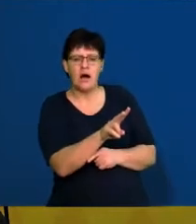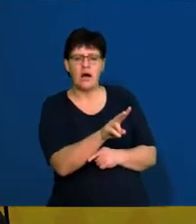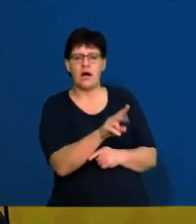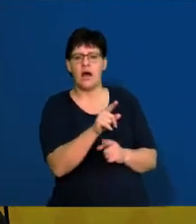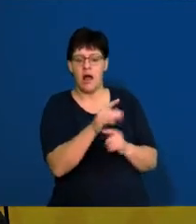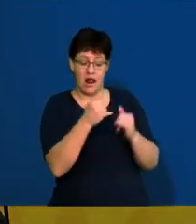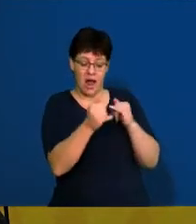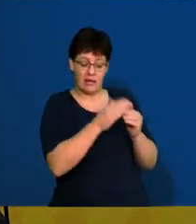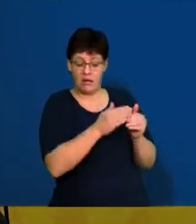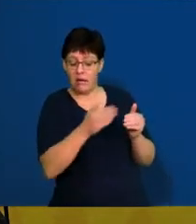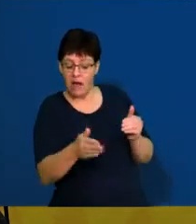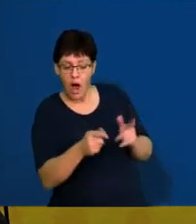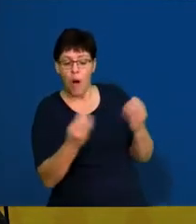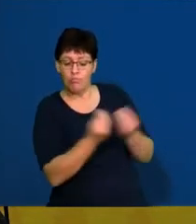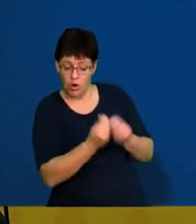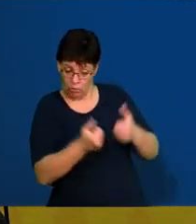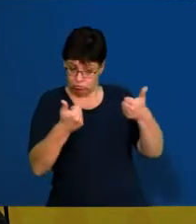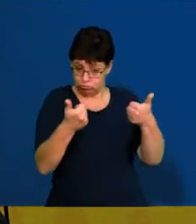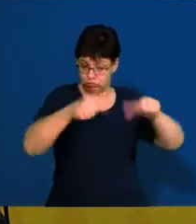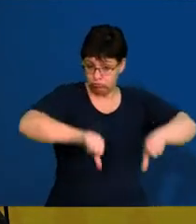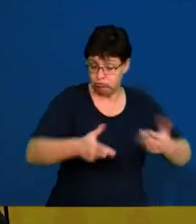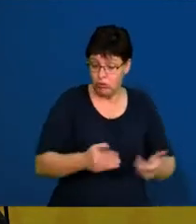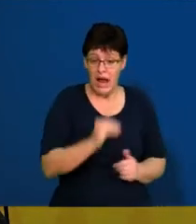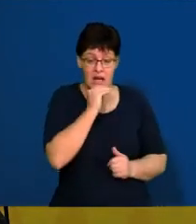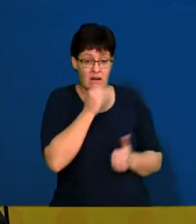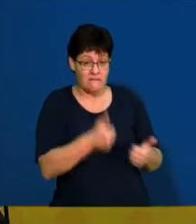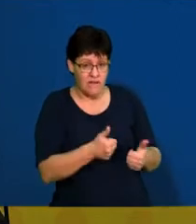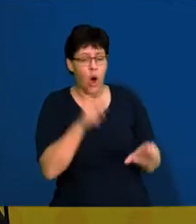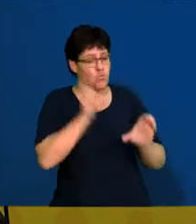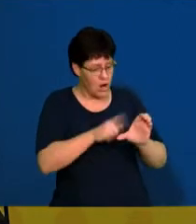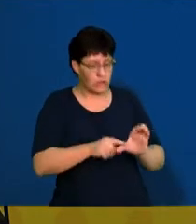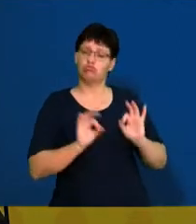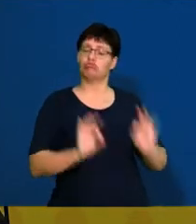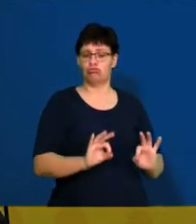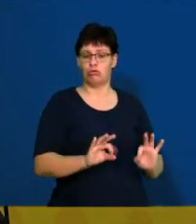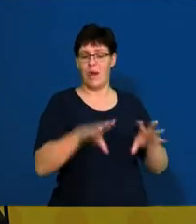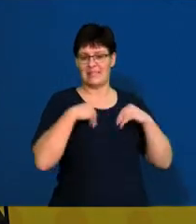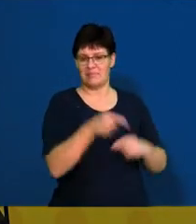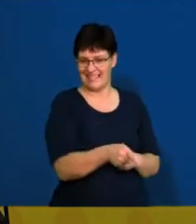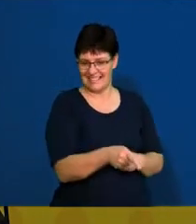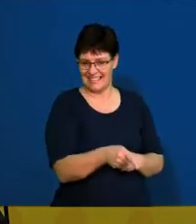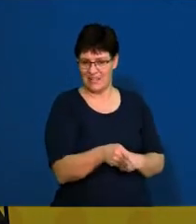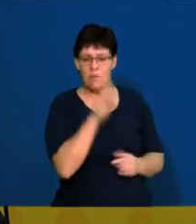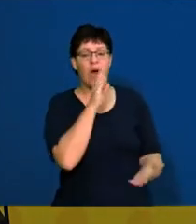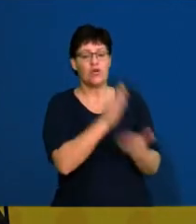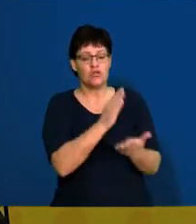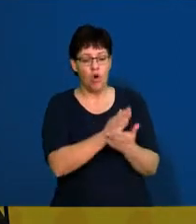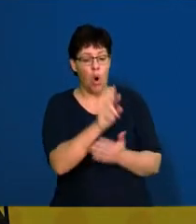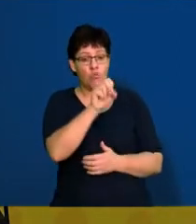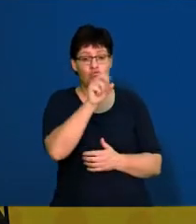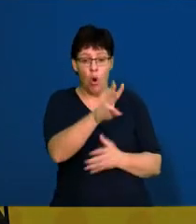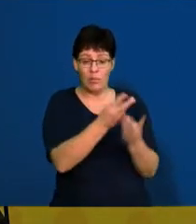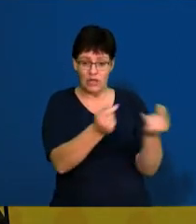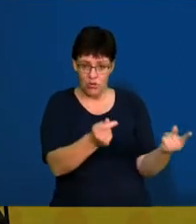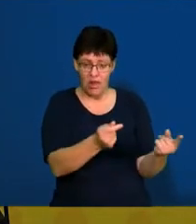line, is the product good enough for us? Where quality assurance is making sure that the raw materials